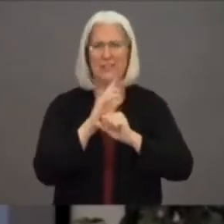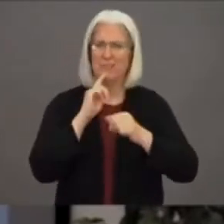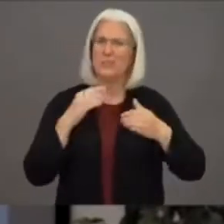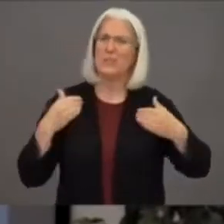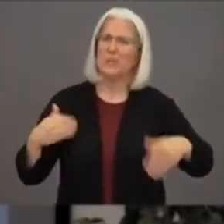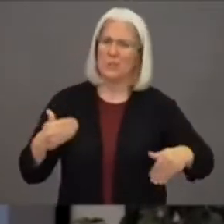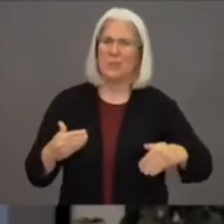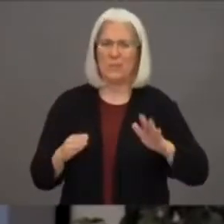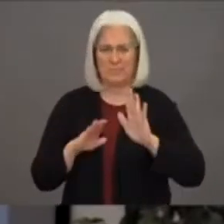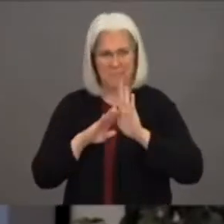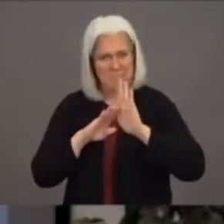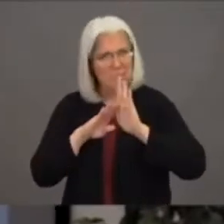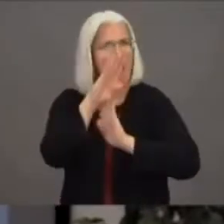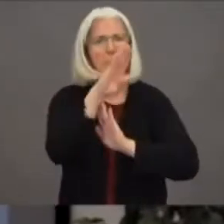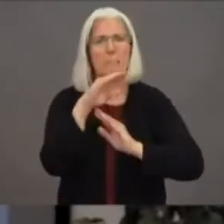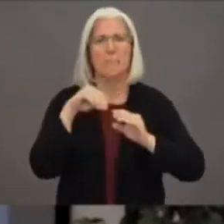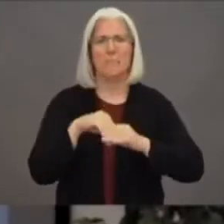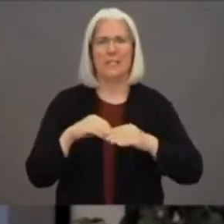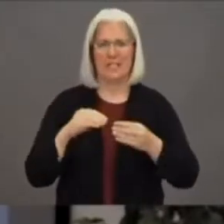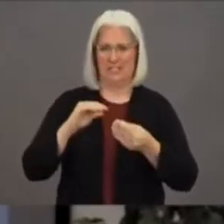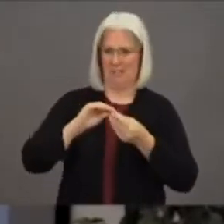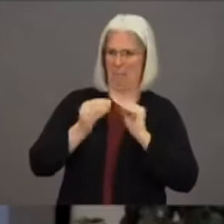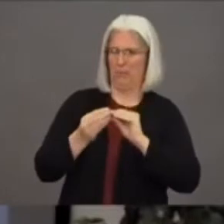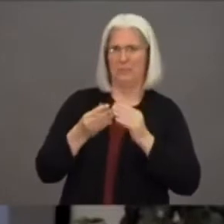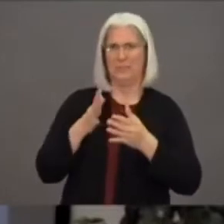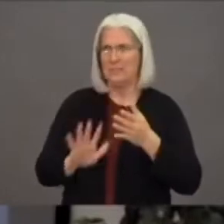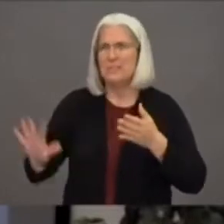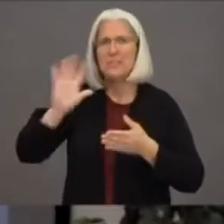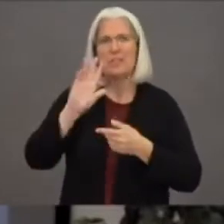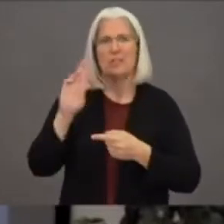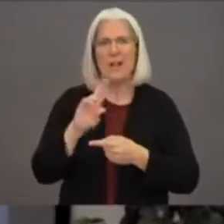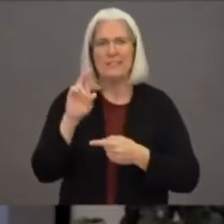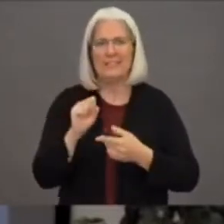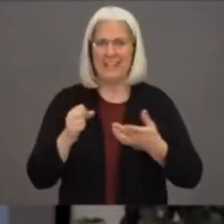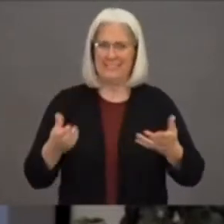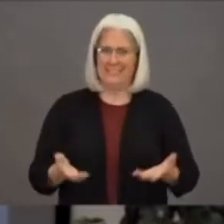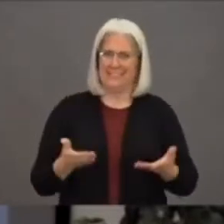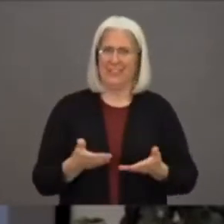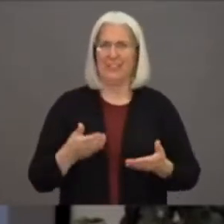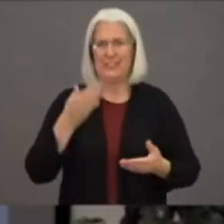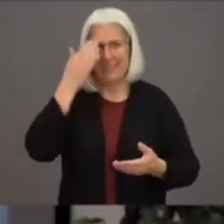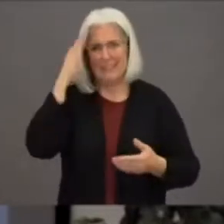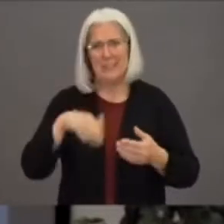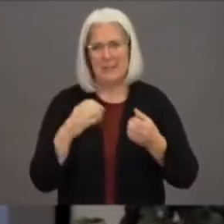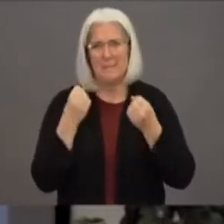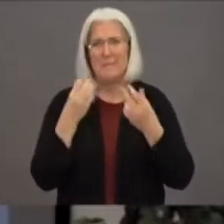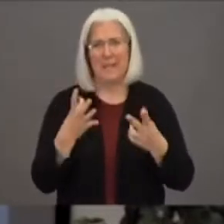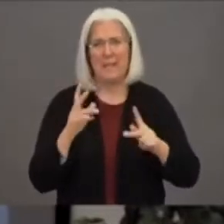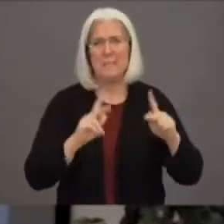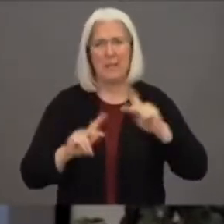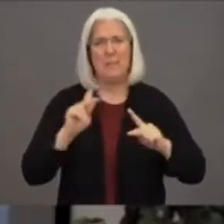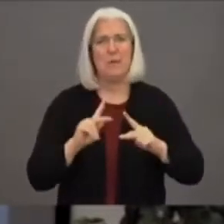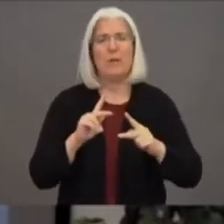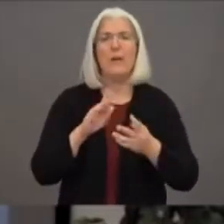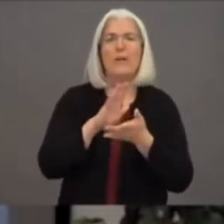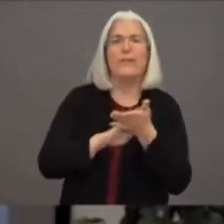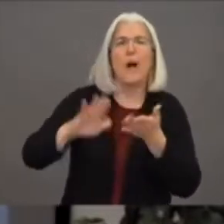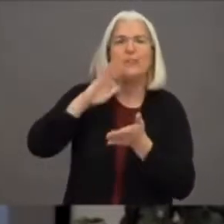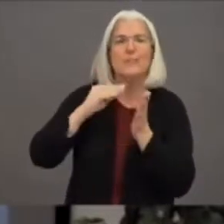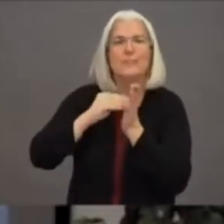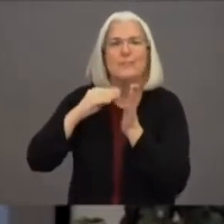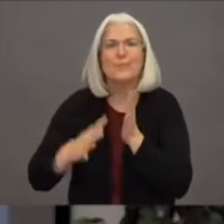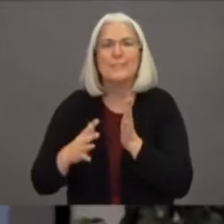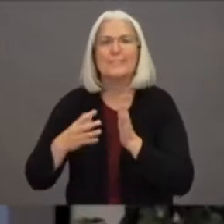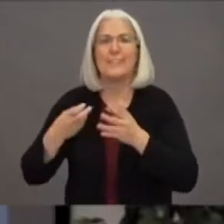youth are coming back from college, you know, it's kind of inevitable traveling. But at the same time, you know, maybe they can say you just never know. But